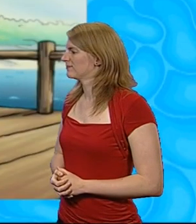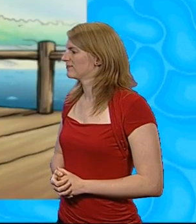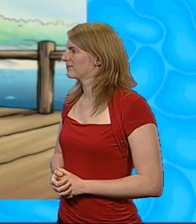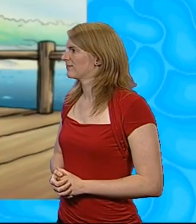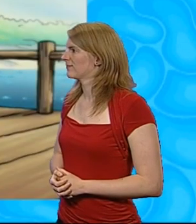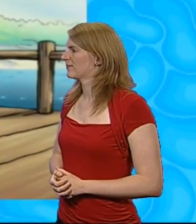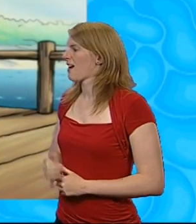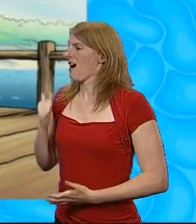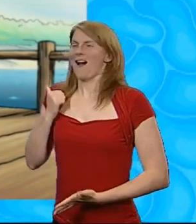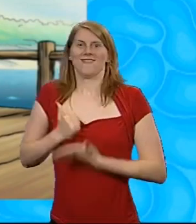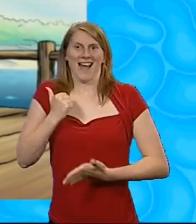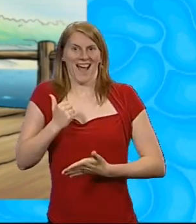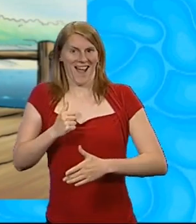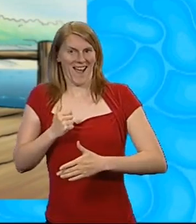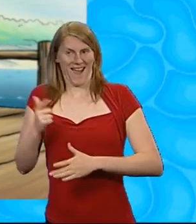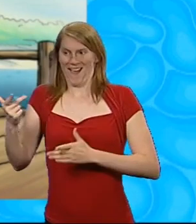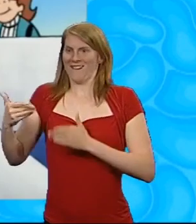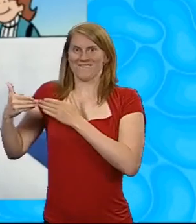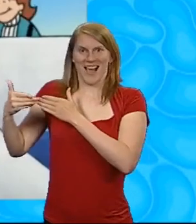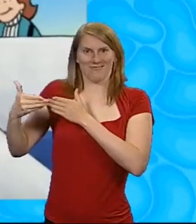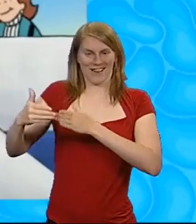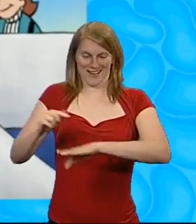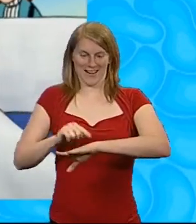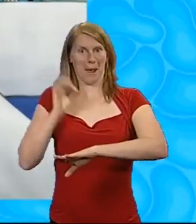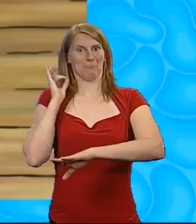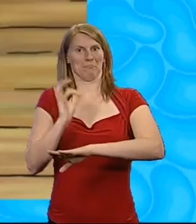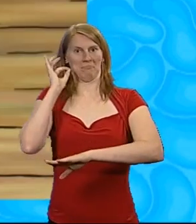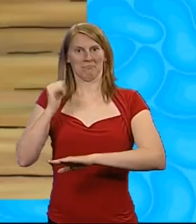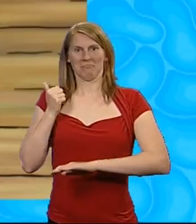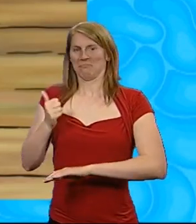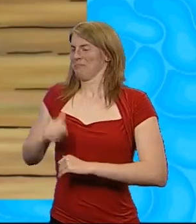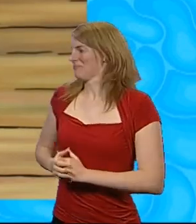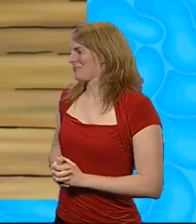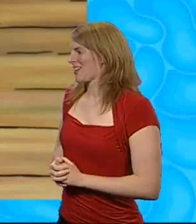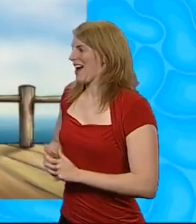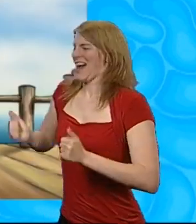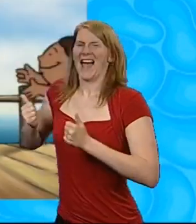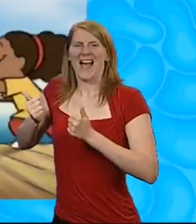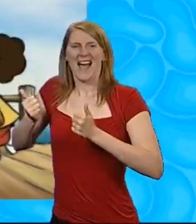Great! The ferry is right on time. Jetta! Monique!